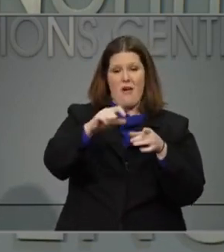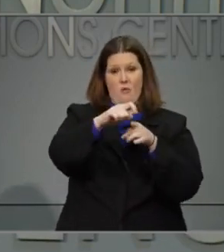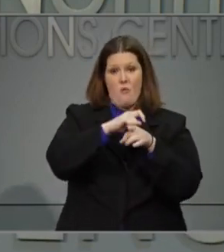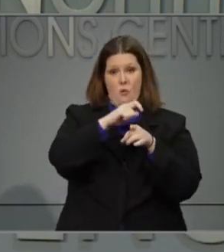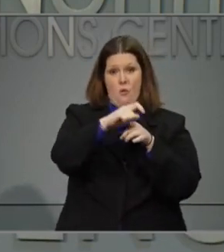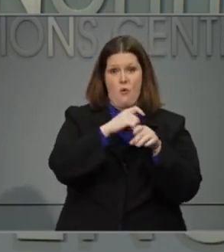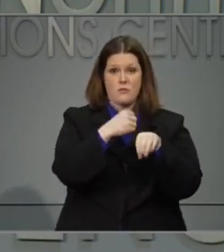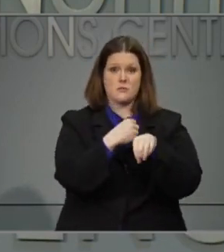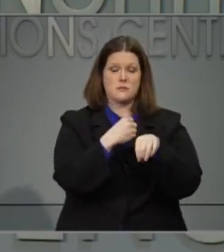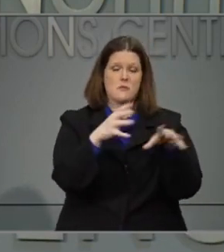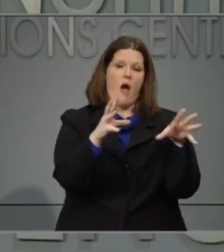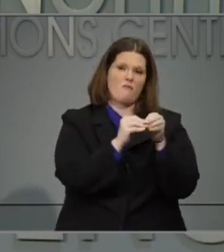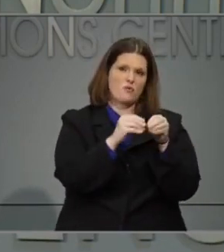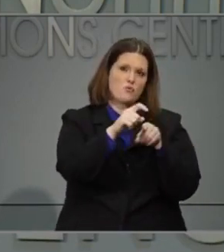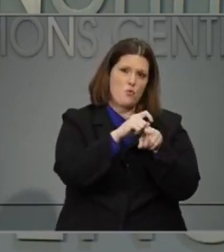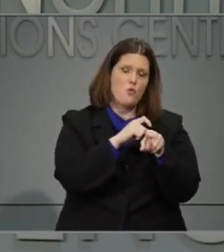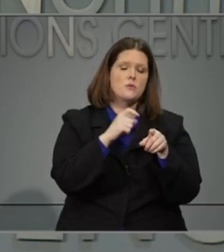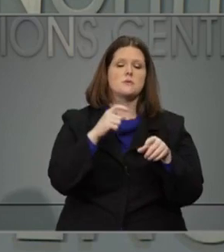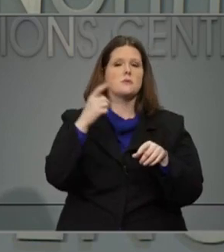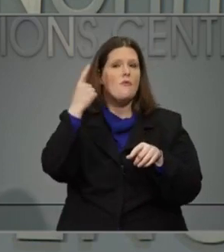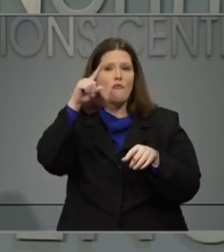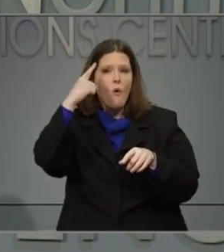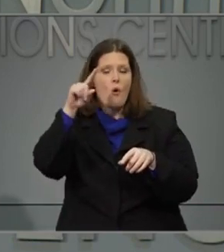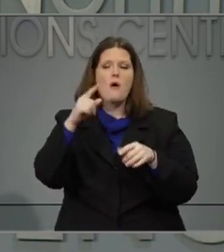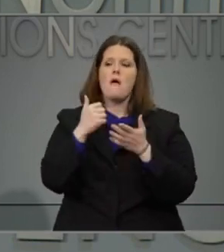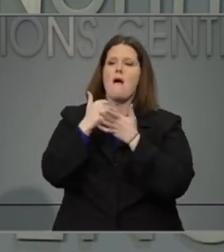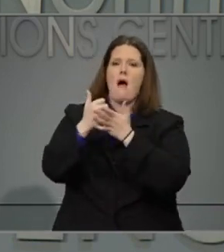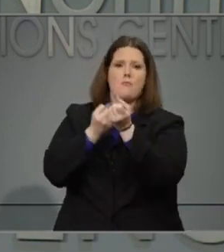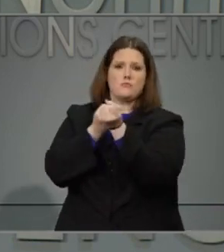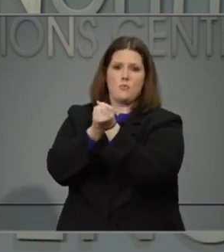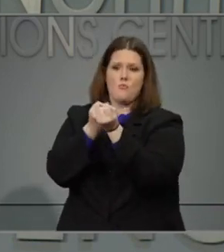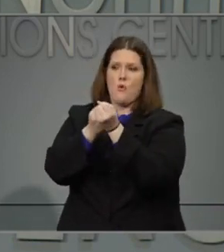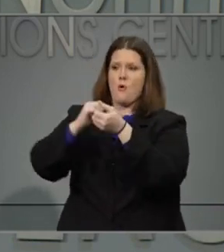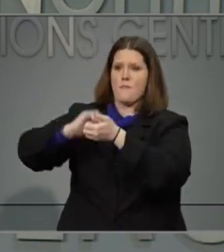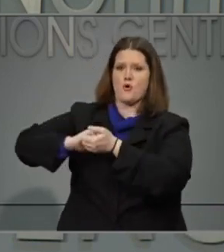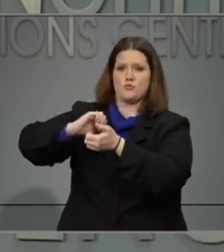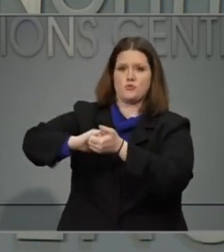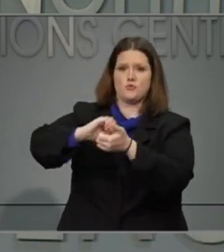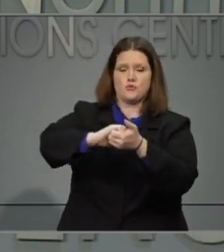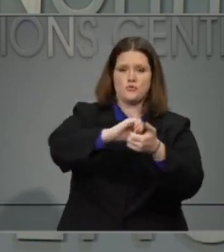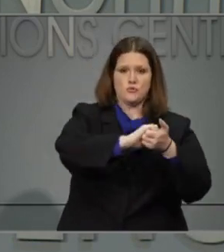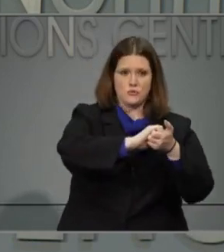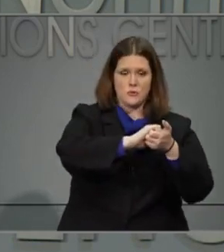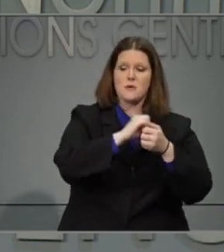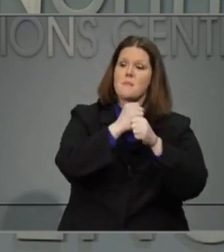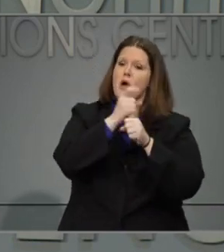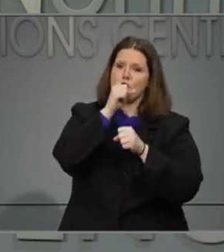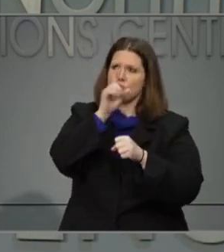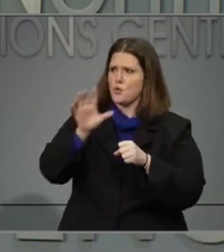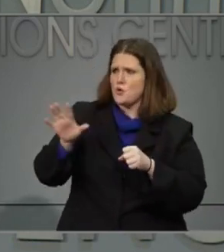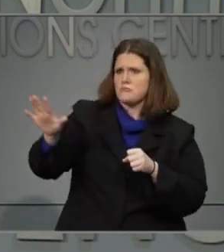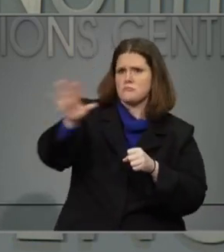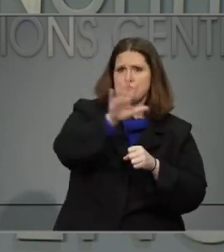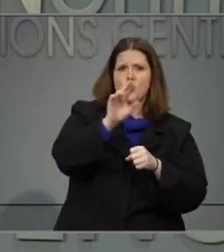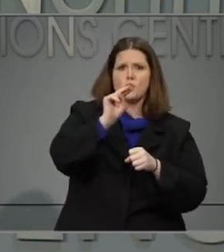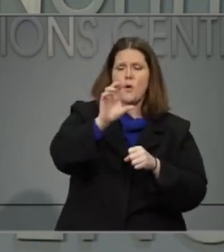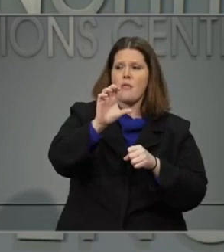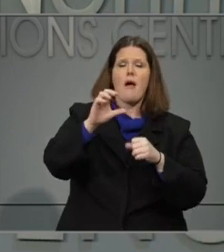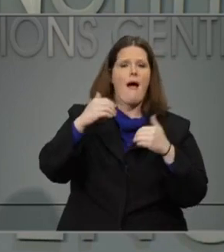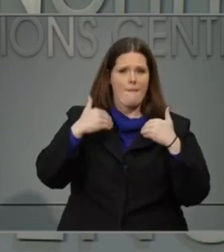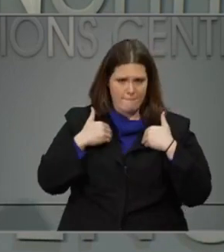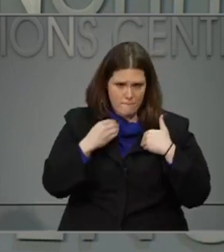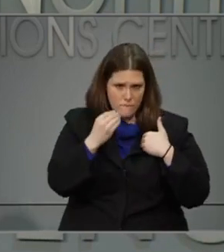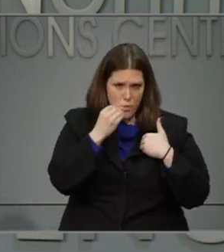intended to provide feeding strategy support to our local partners to ensure that no one in North Carolina is going